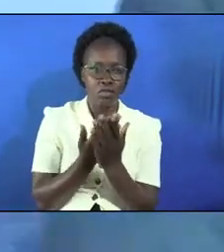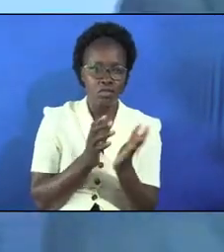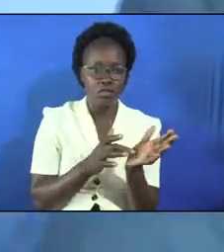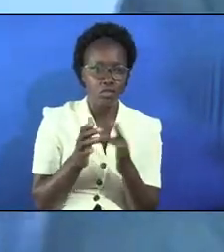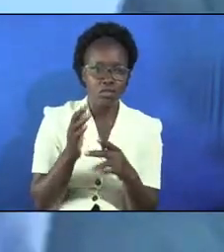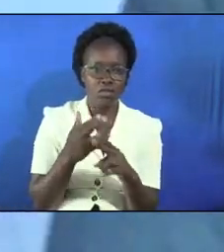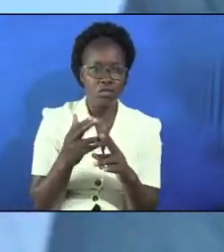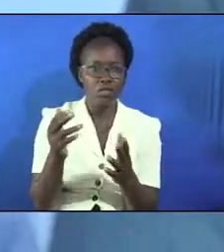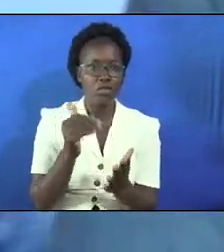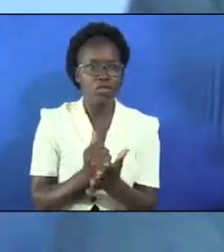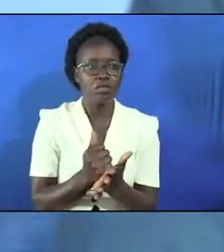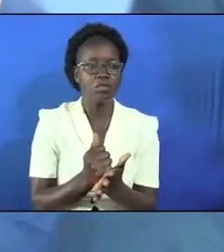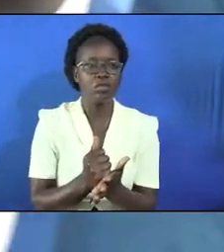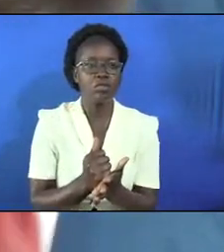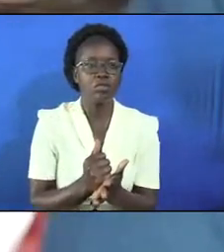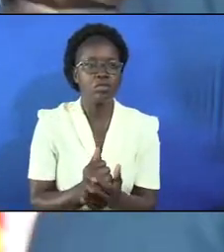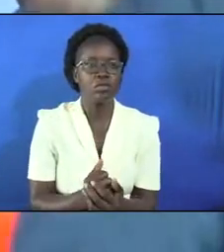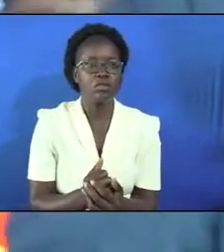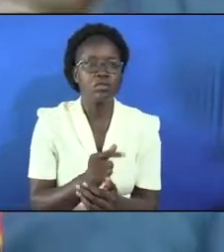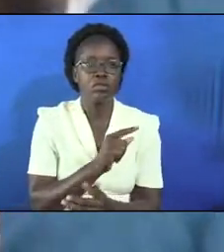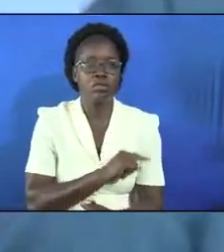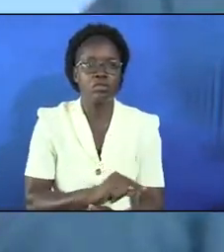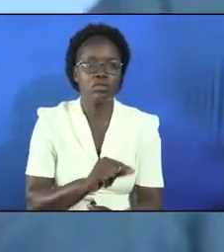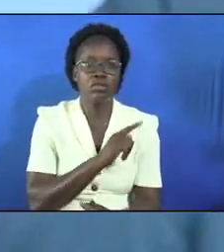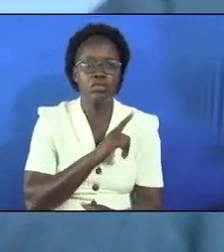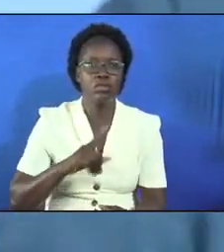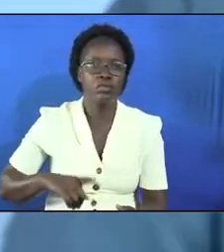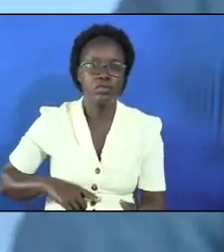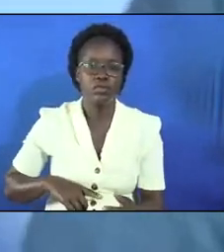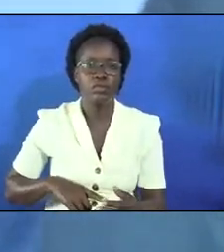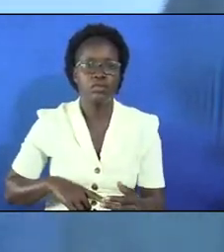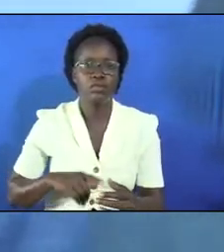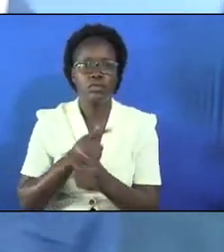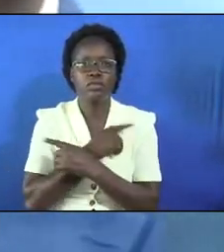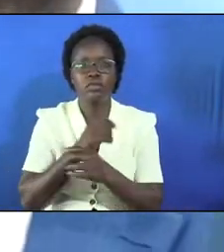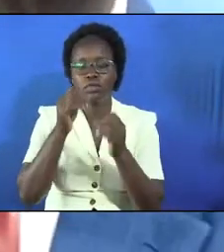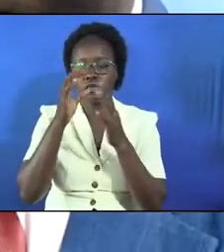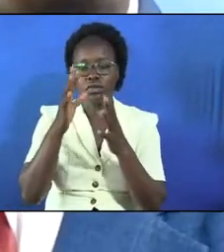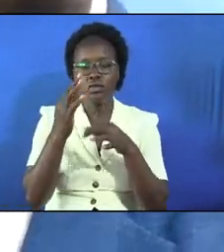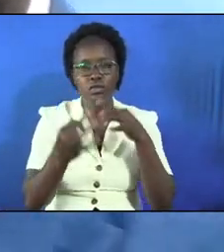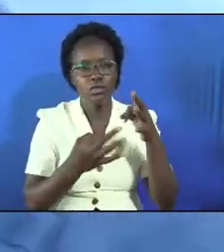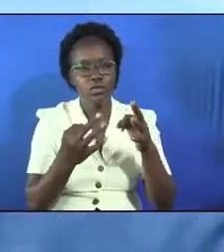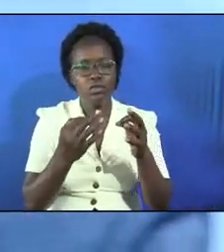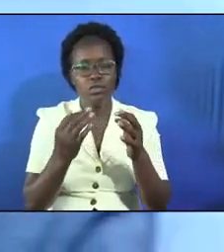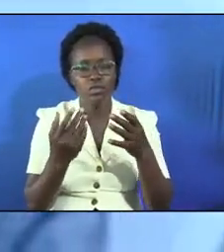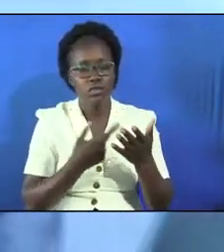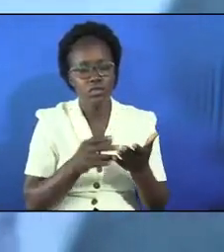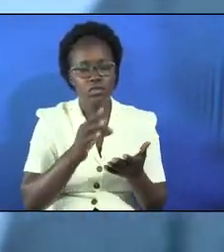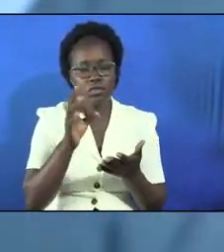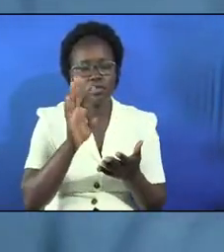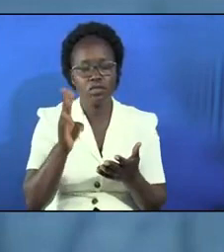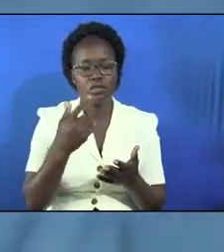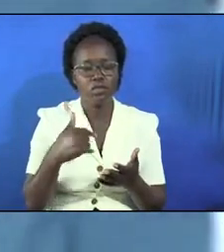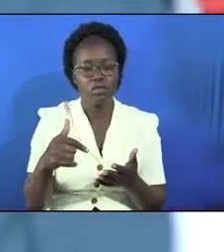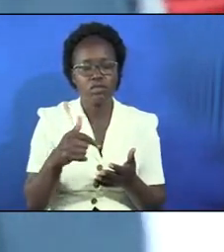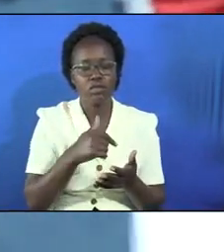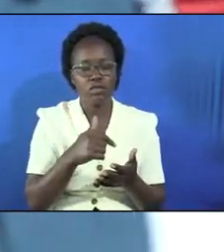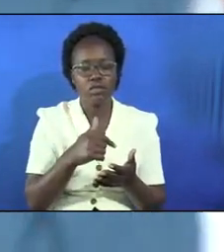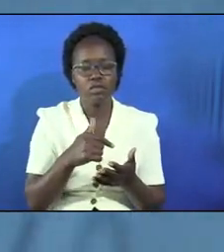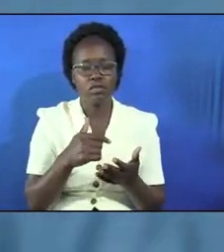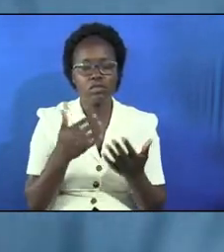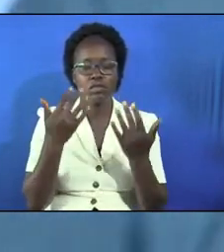in jesus name amen be the grace of our lord and the love and the fellowship of the holy spirit